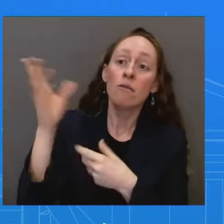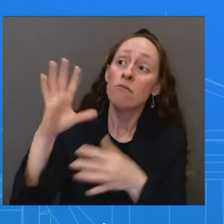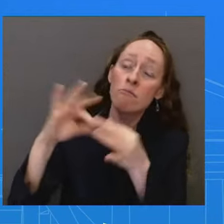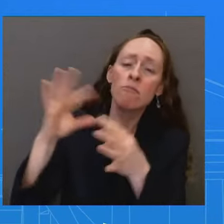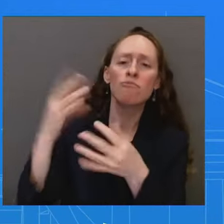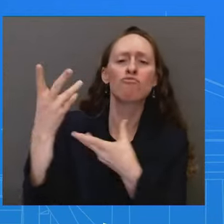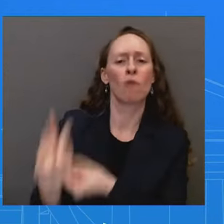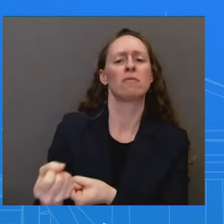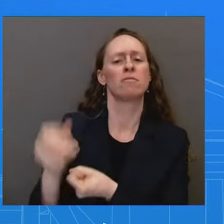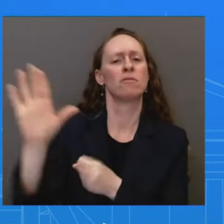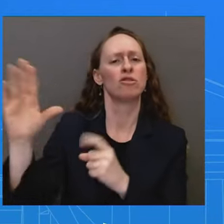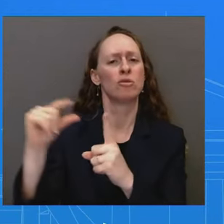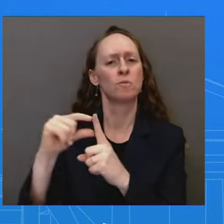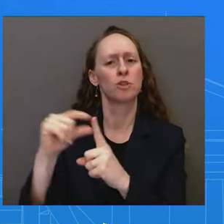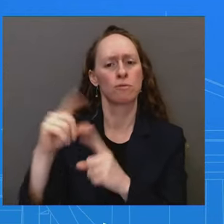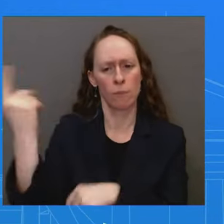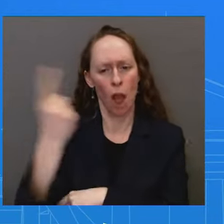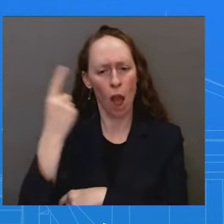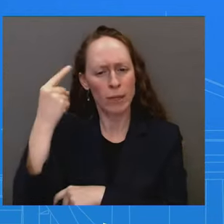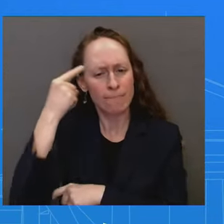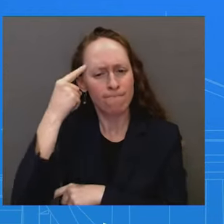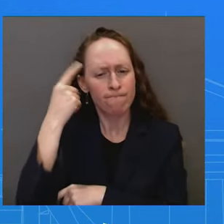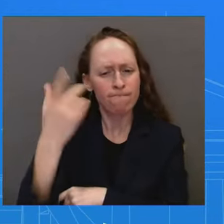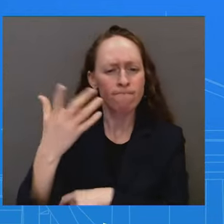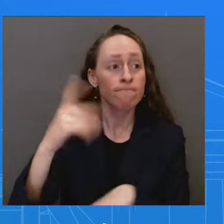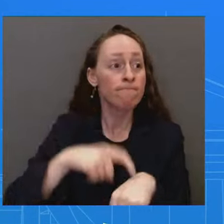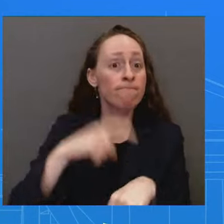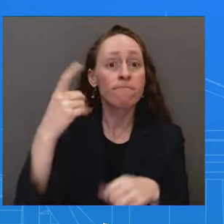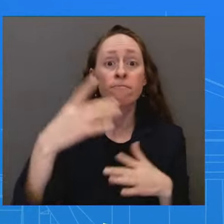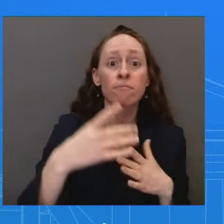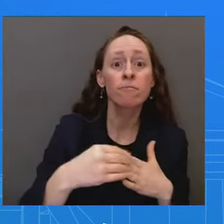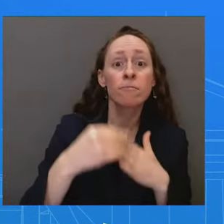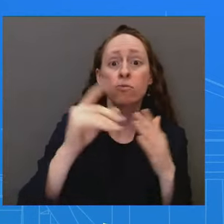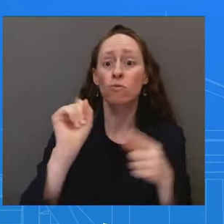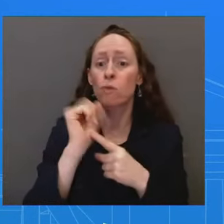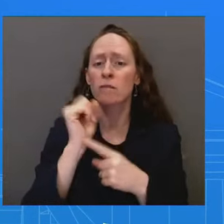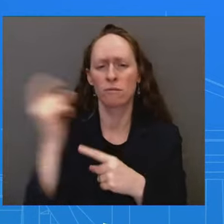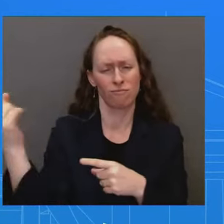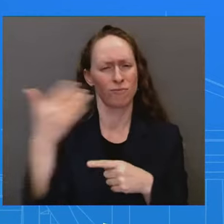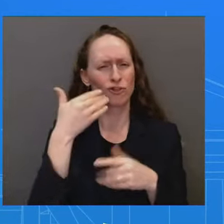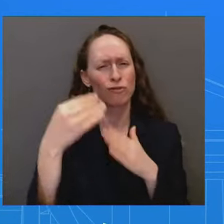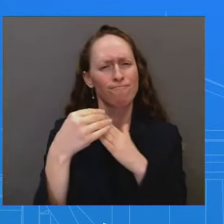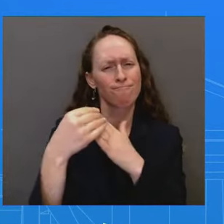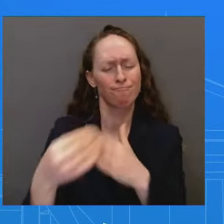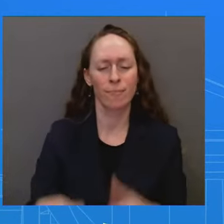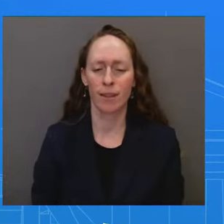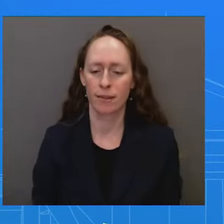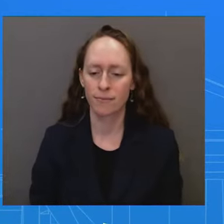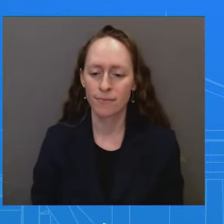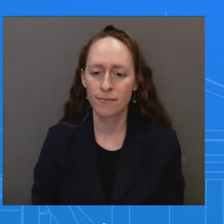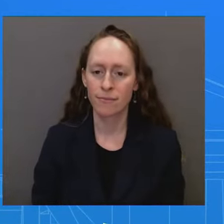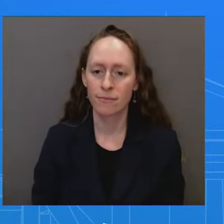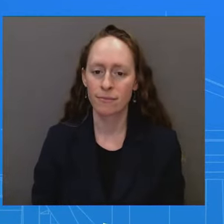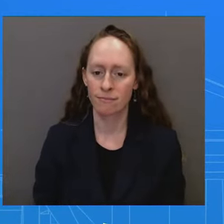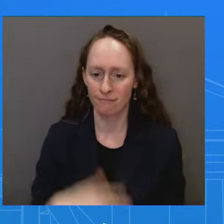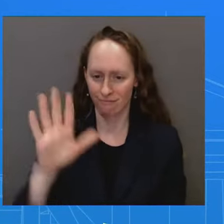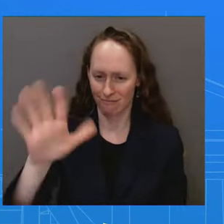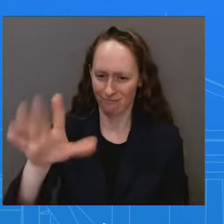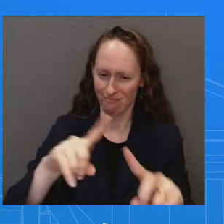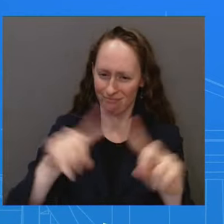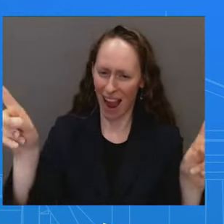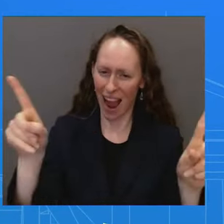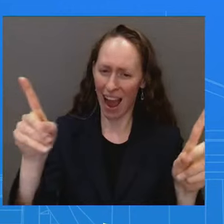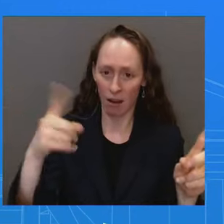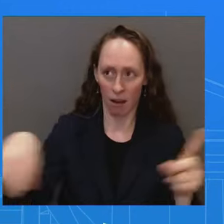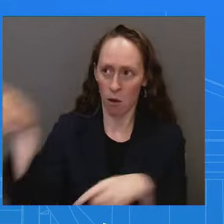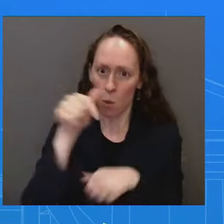interests and those of our allies and partners. But if the administration is going to go to such great lengths to keep secrets about the defense secretary's health, how can